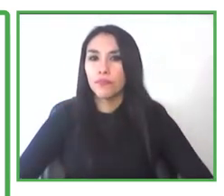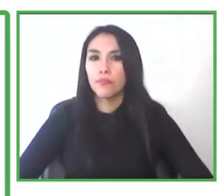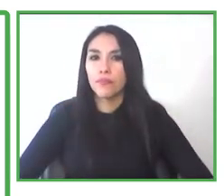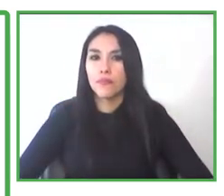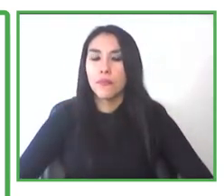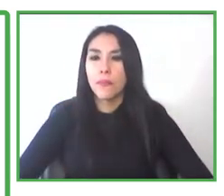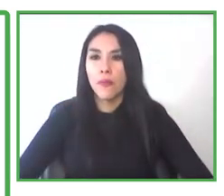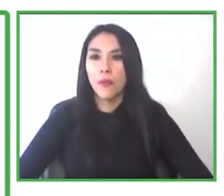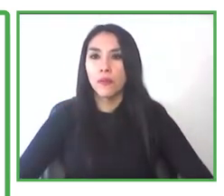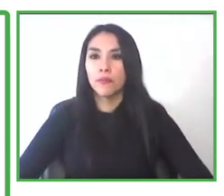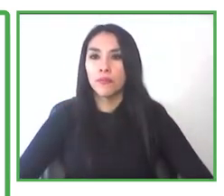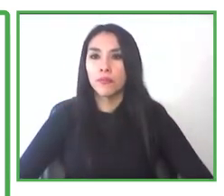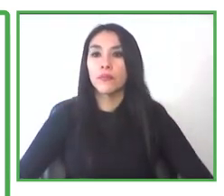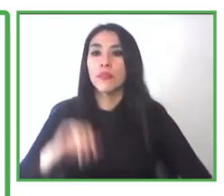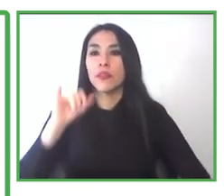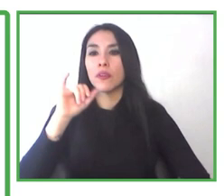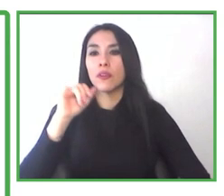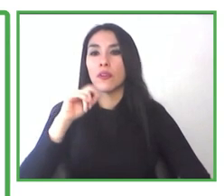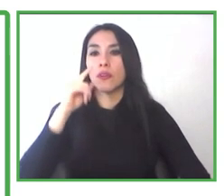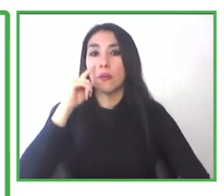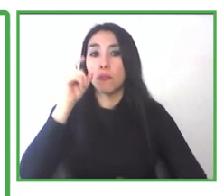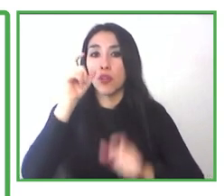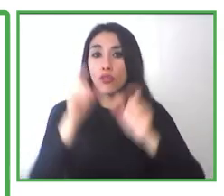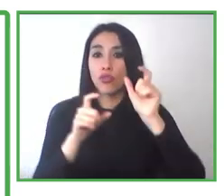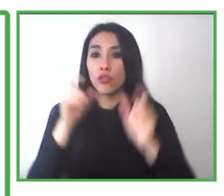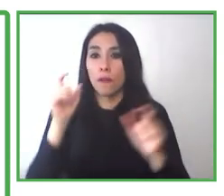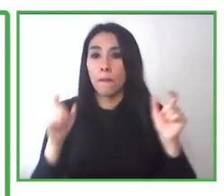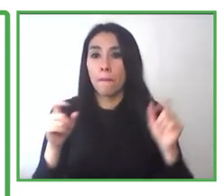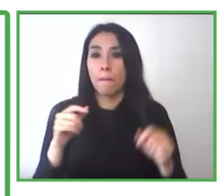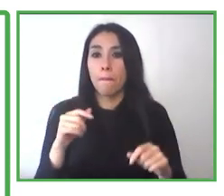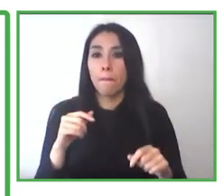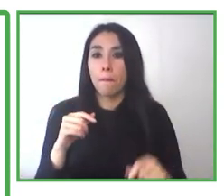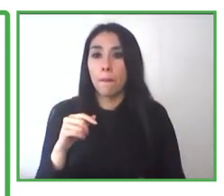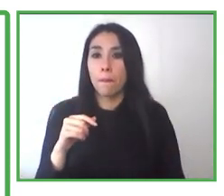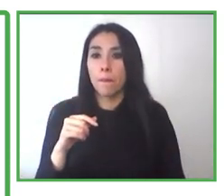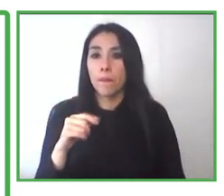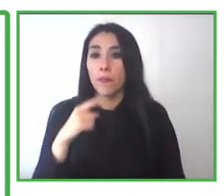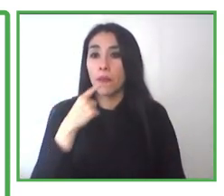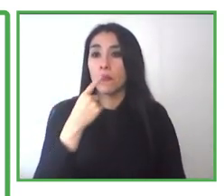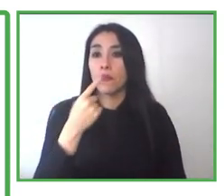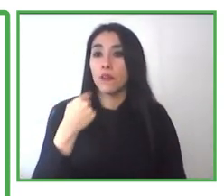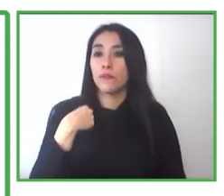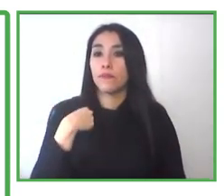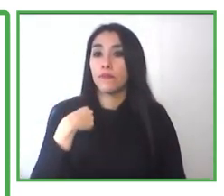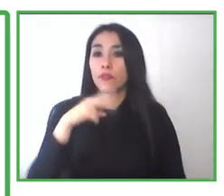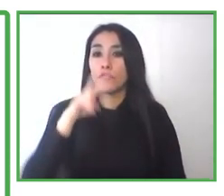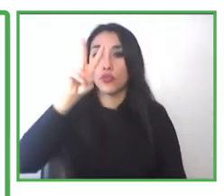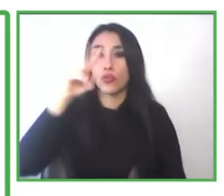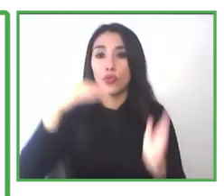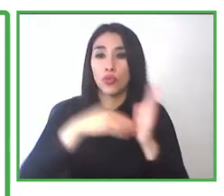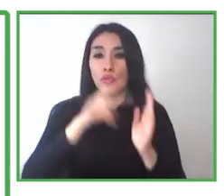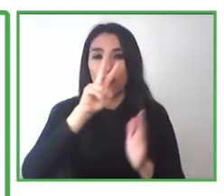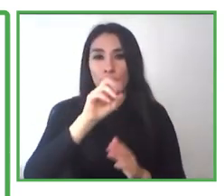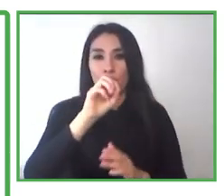In relation to numbers from 2013, where we began this program to 2020,